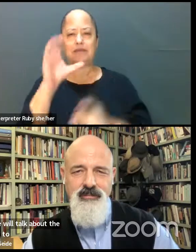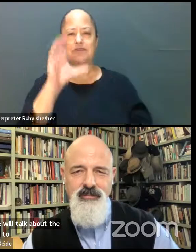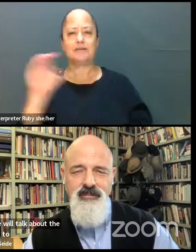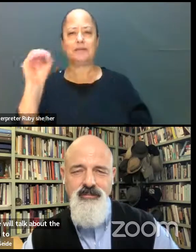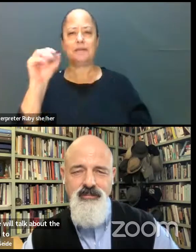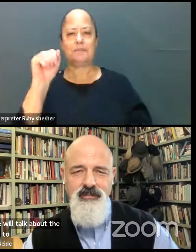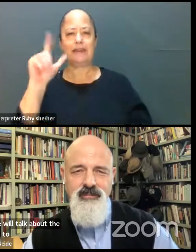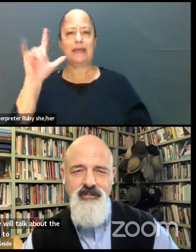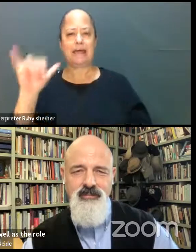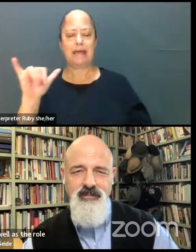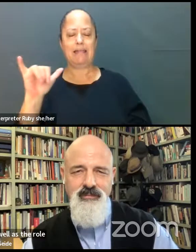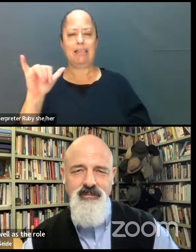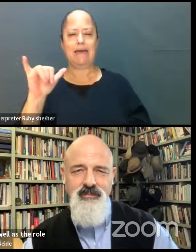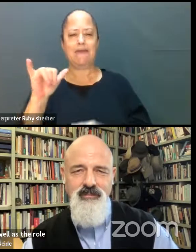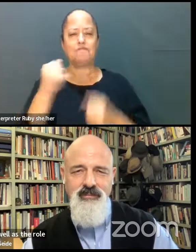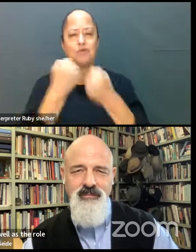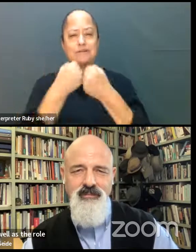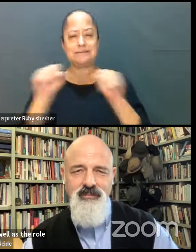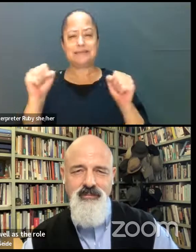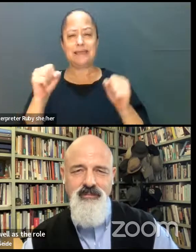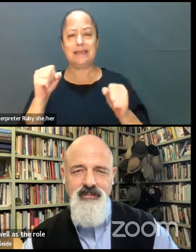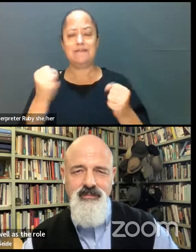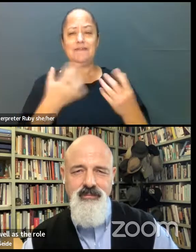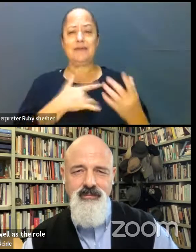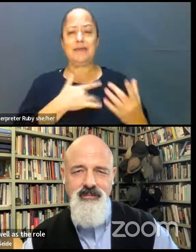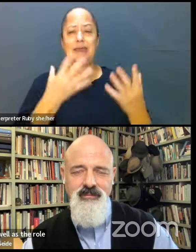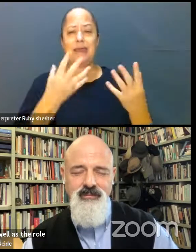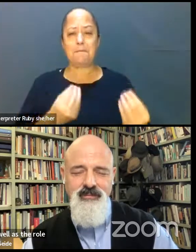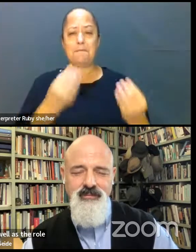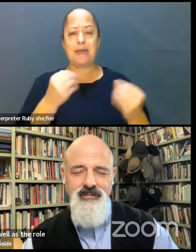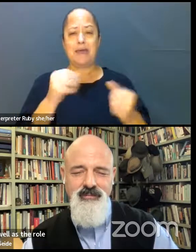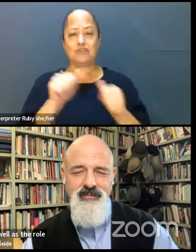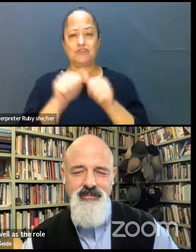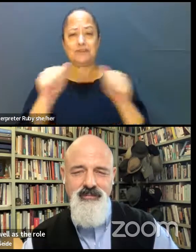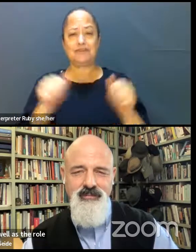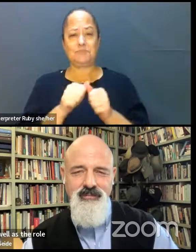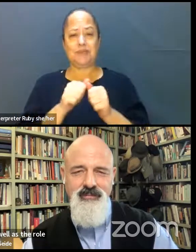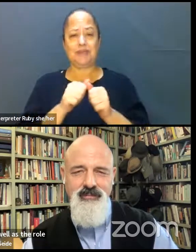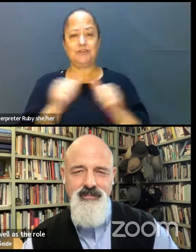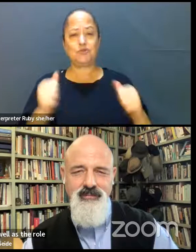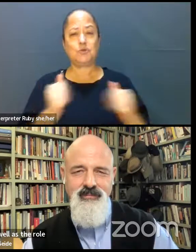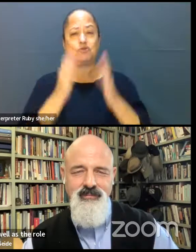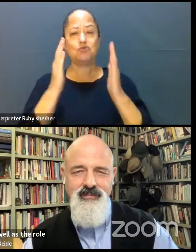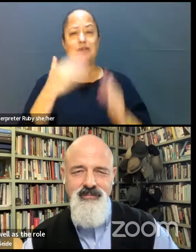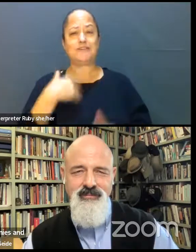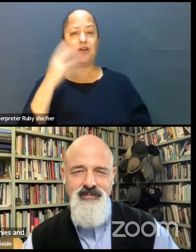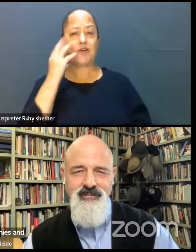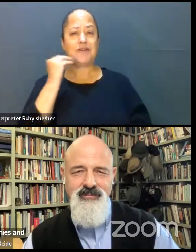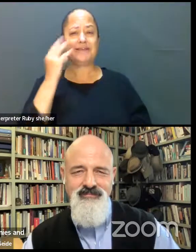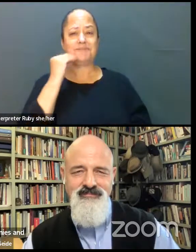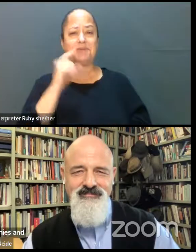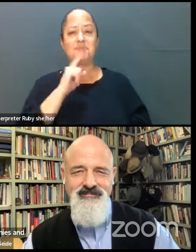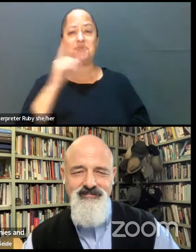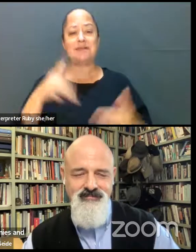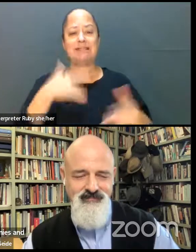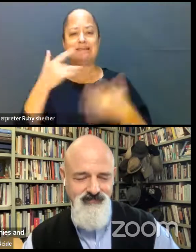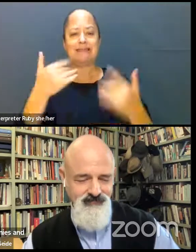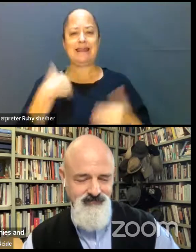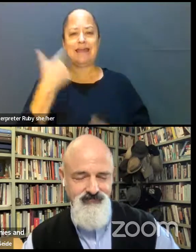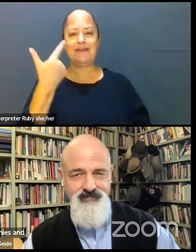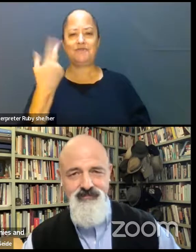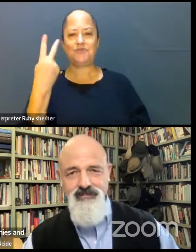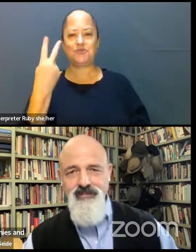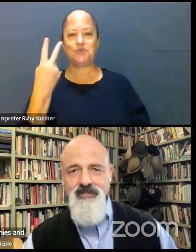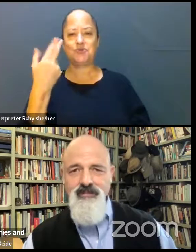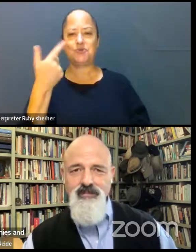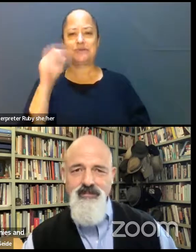safe, compassionate spaces for addressing our experiences. So I'm really excited to have two guests here to talk about